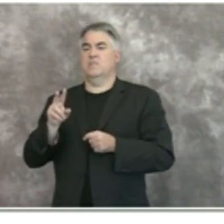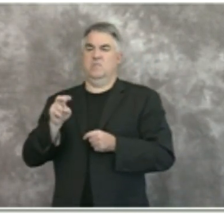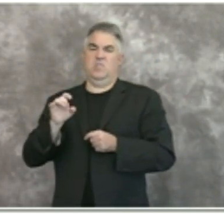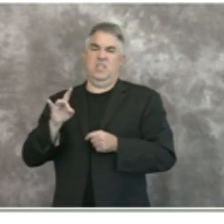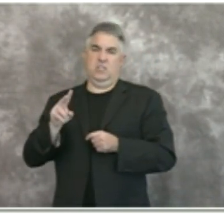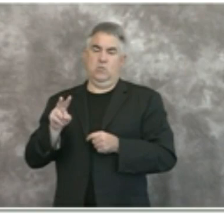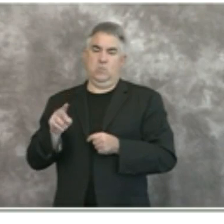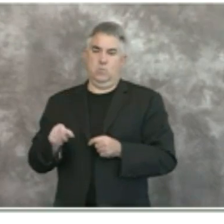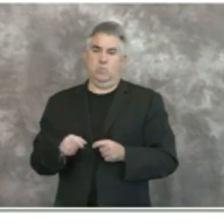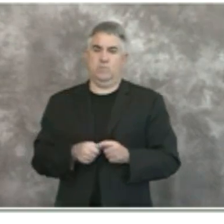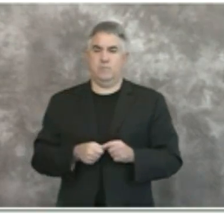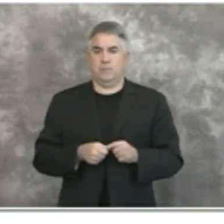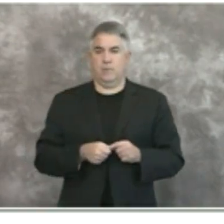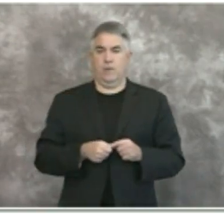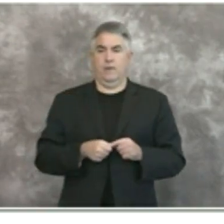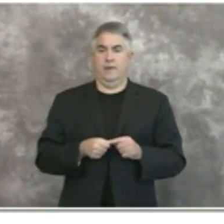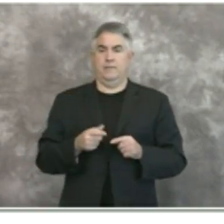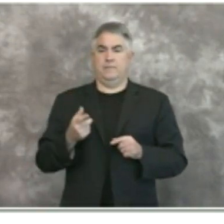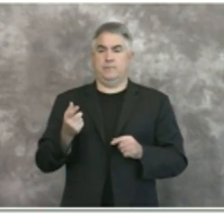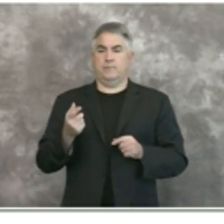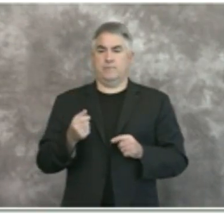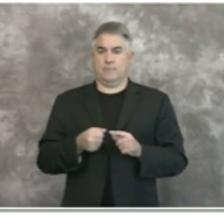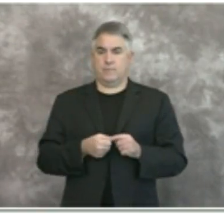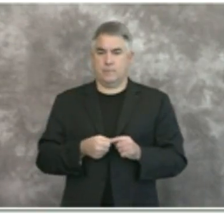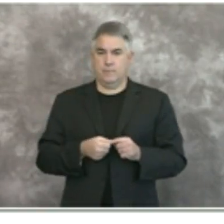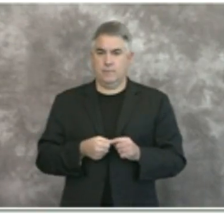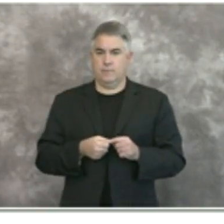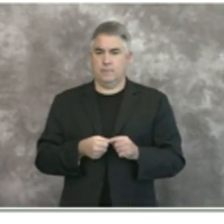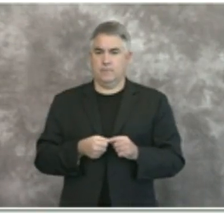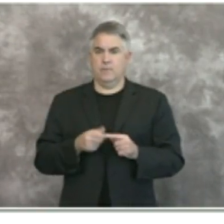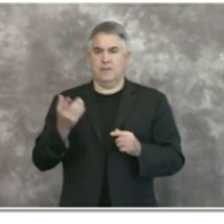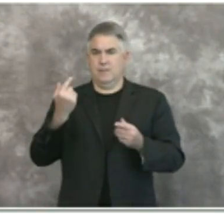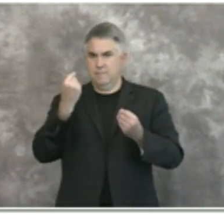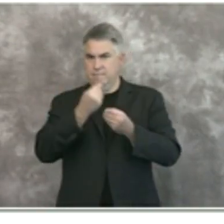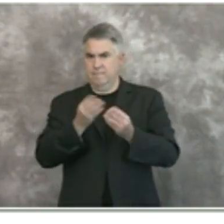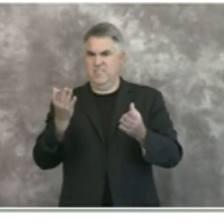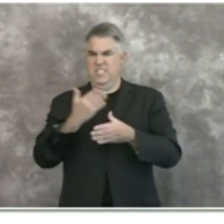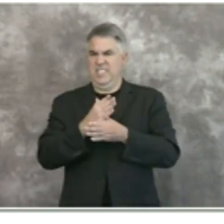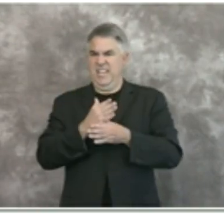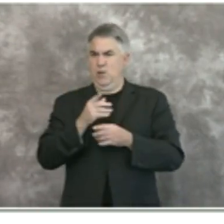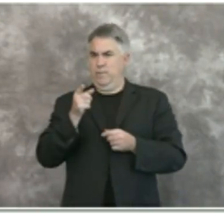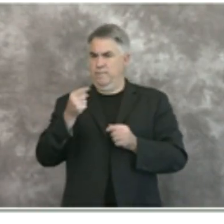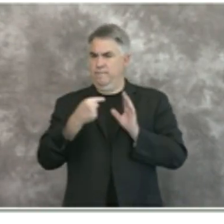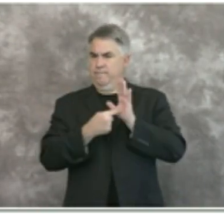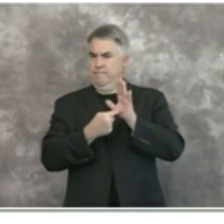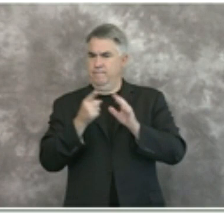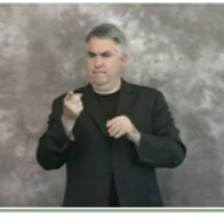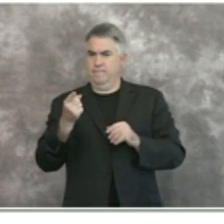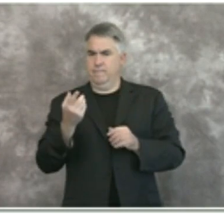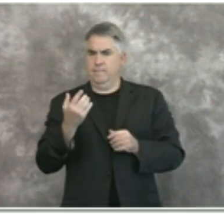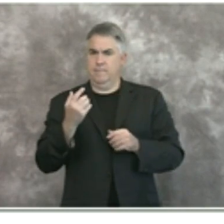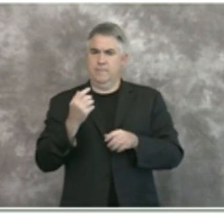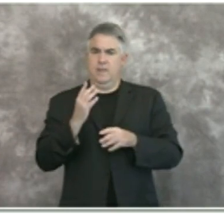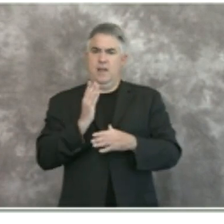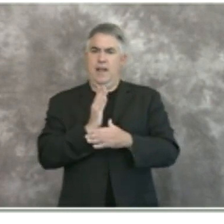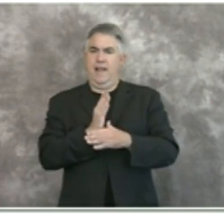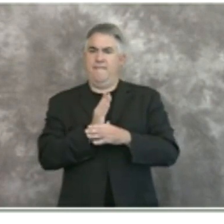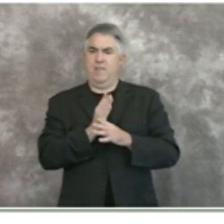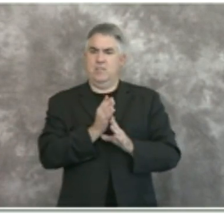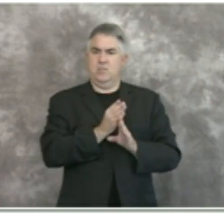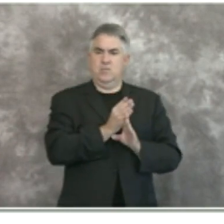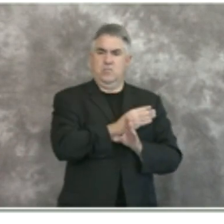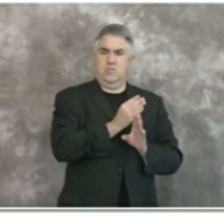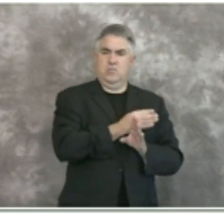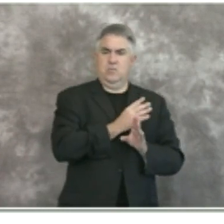aside in the next slide i just wanted to show the weekly uh average on the left side of the screen